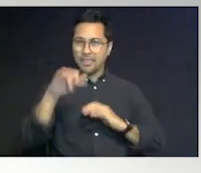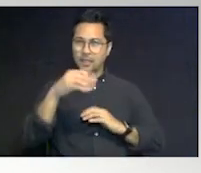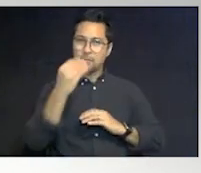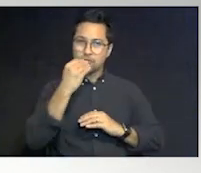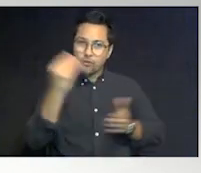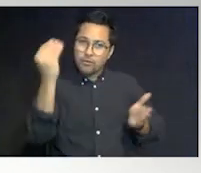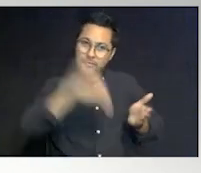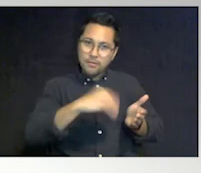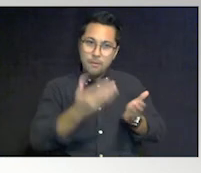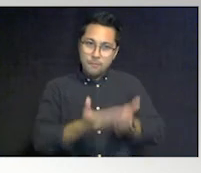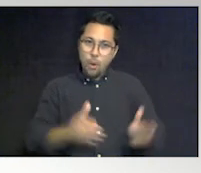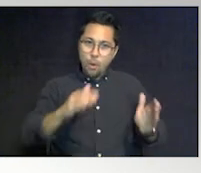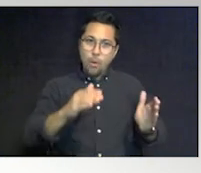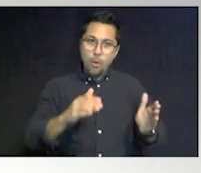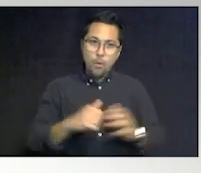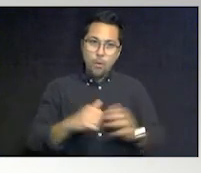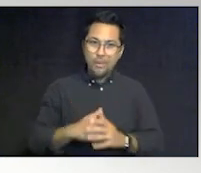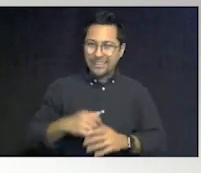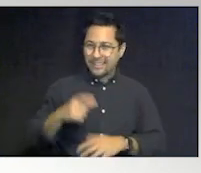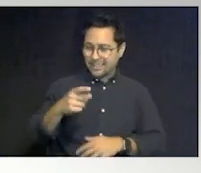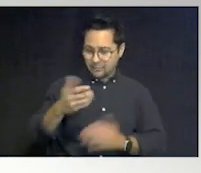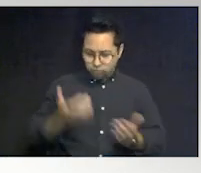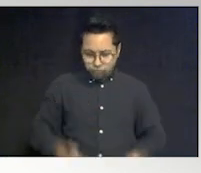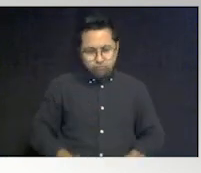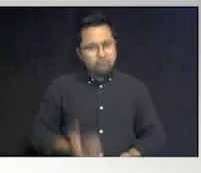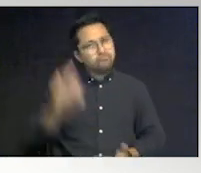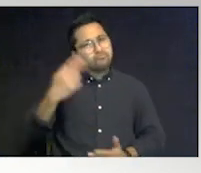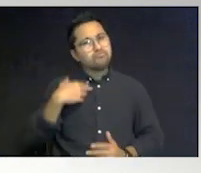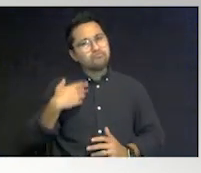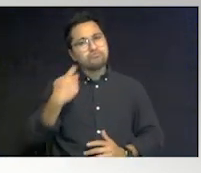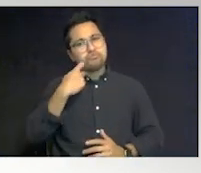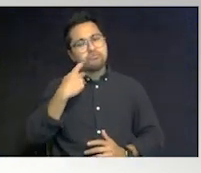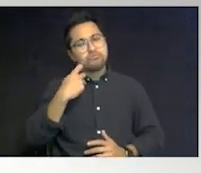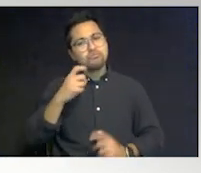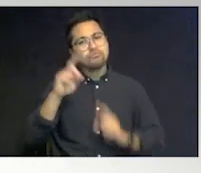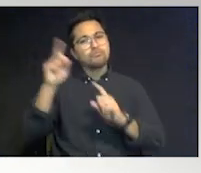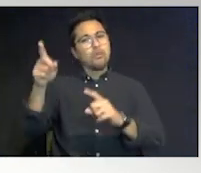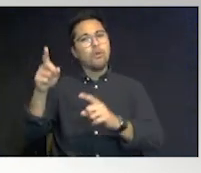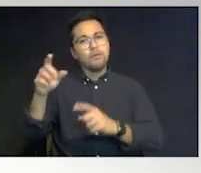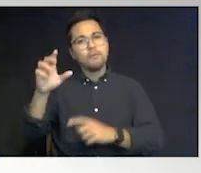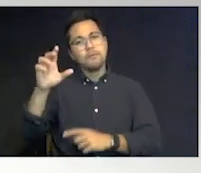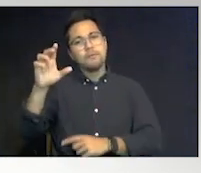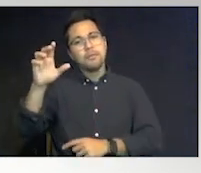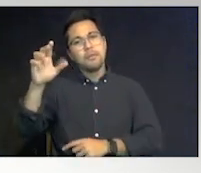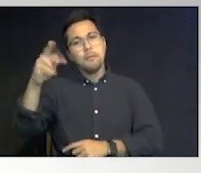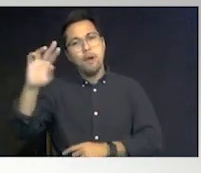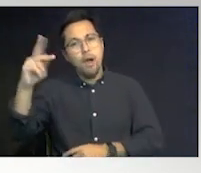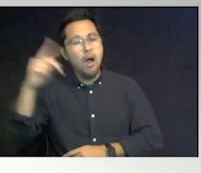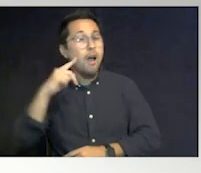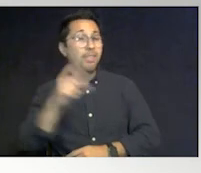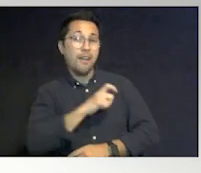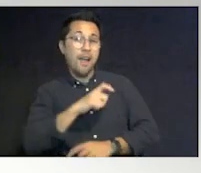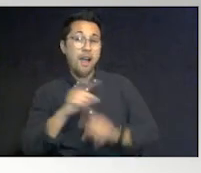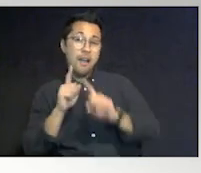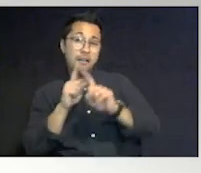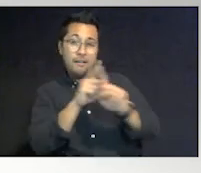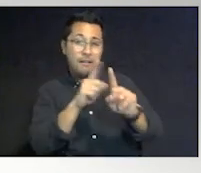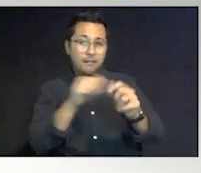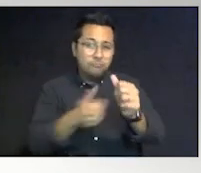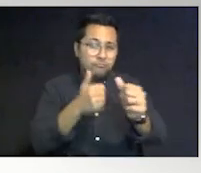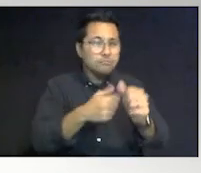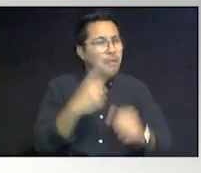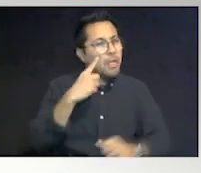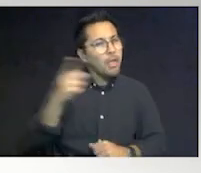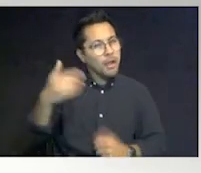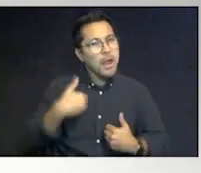a bowl. Bowl. He had it on his lap because he just came from feeding the ducks from the park. The officer following going home and said, I thought the